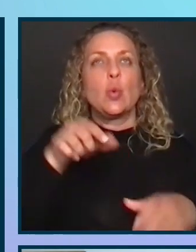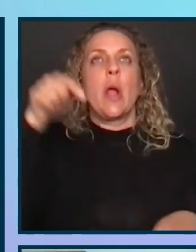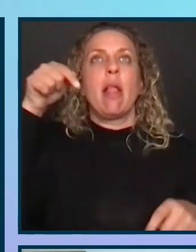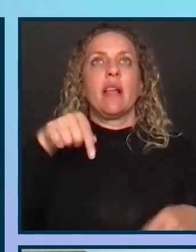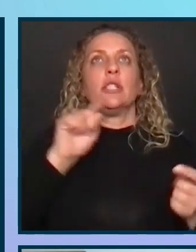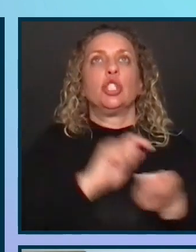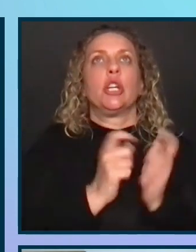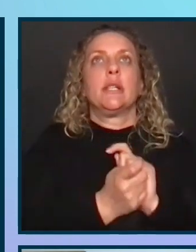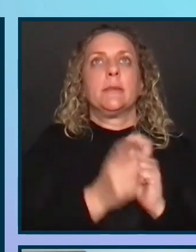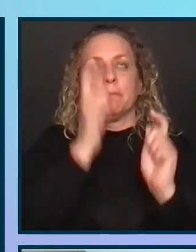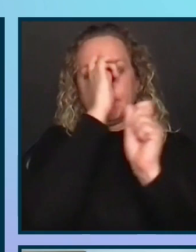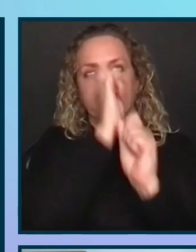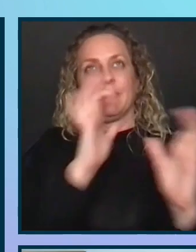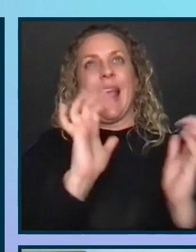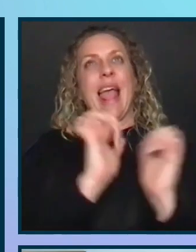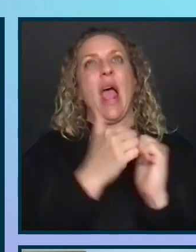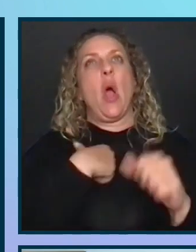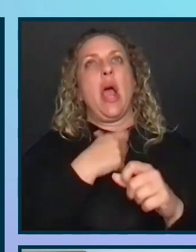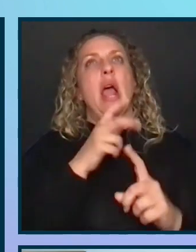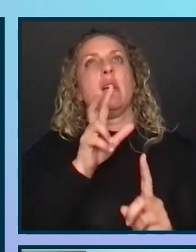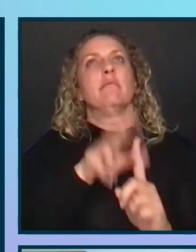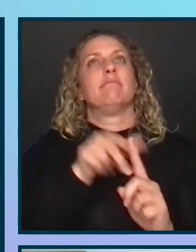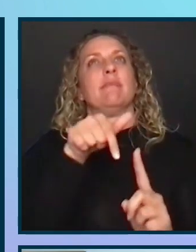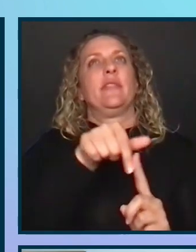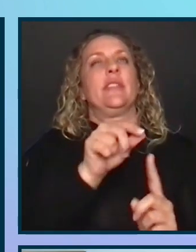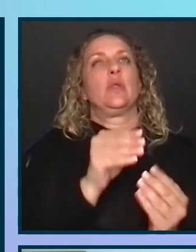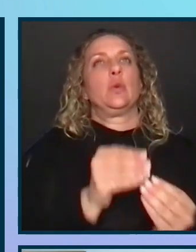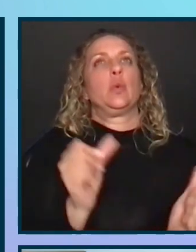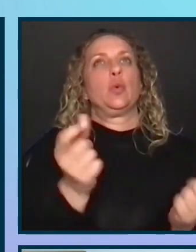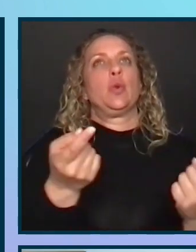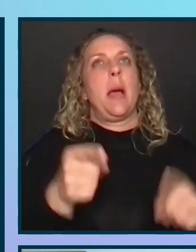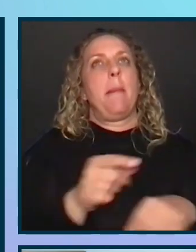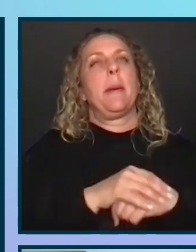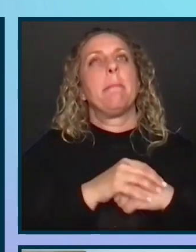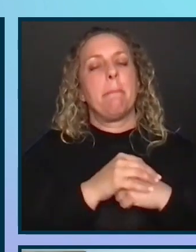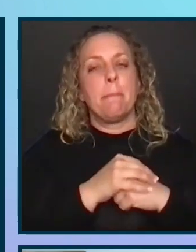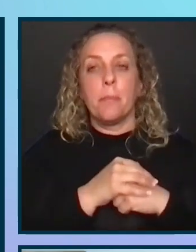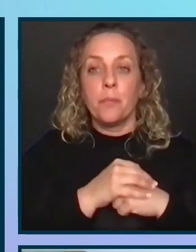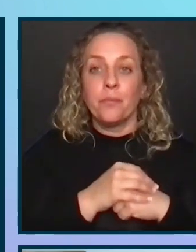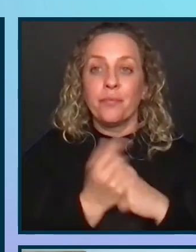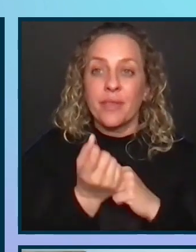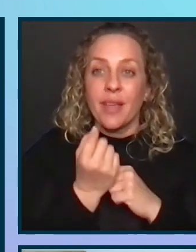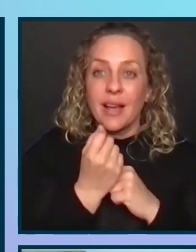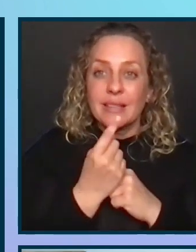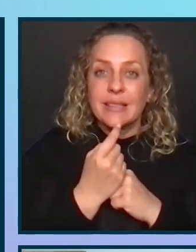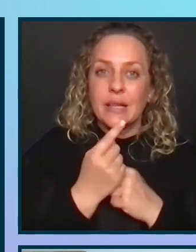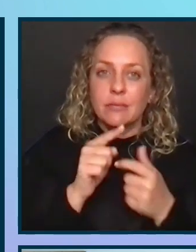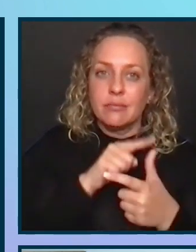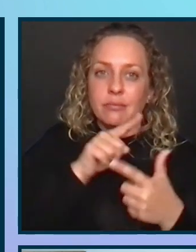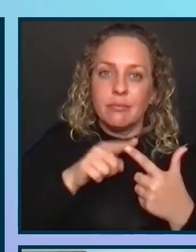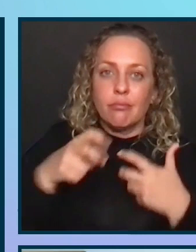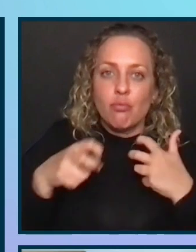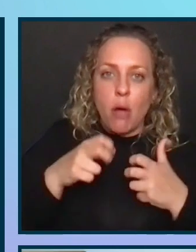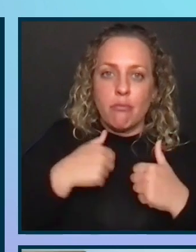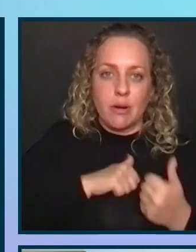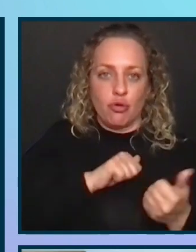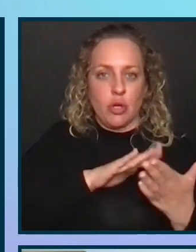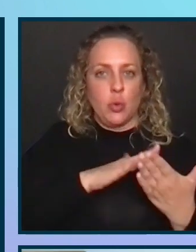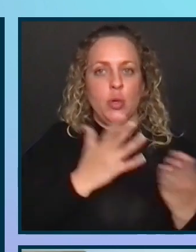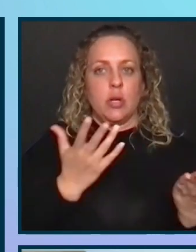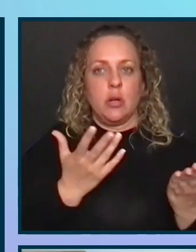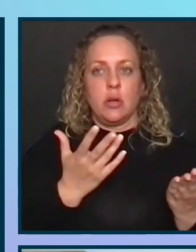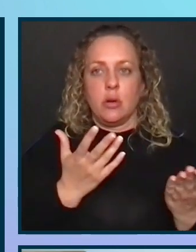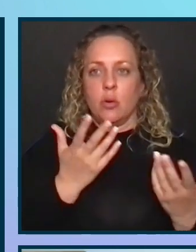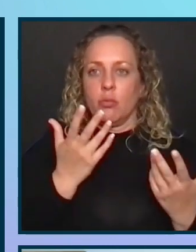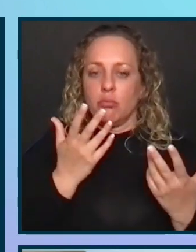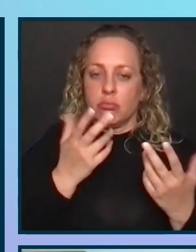change? How can I make this solution happen? Understand the problem I'm trying to address. What kind